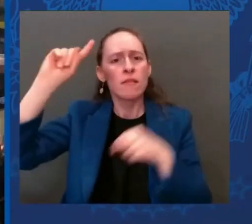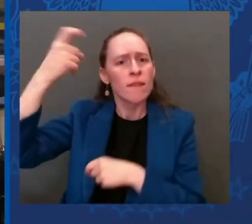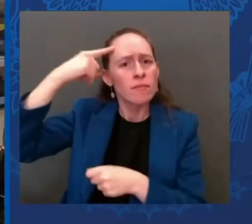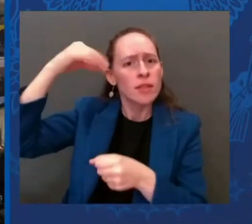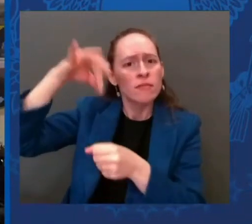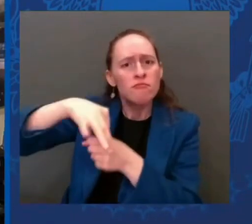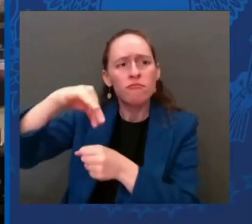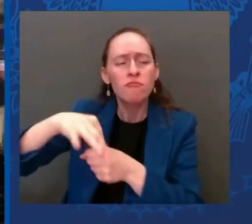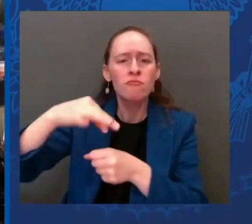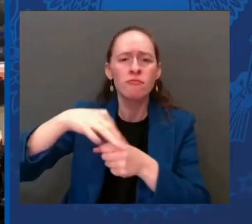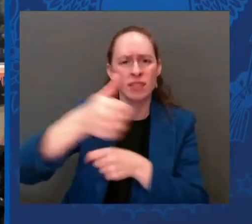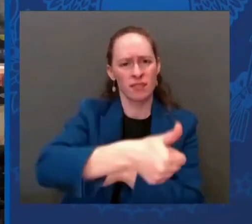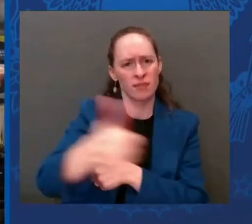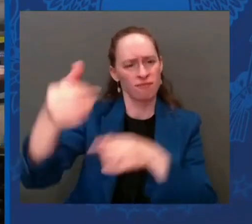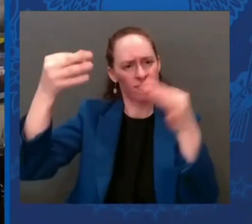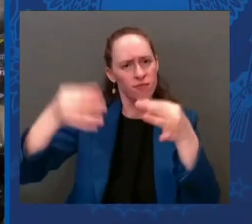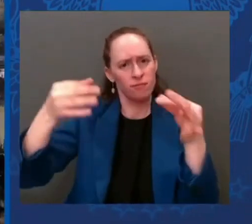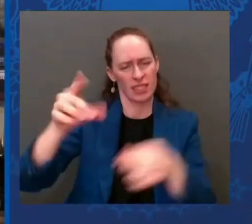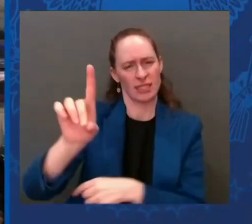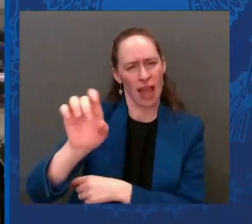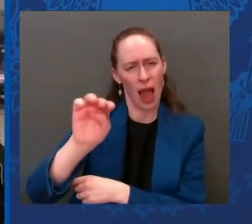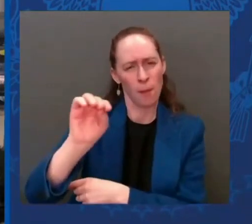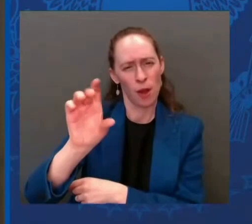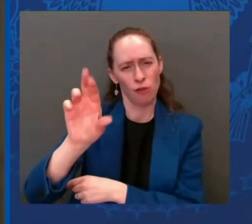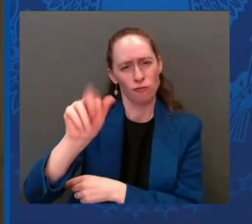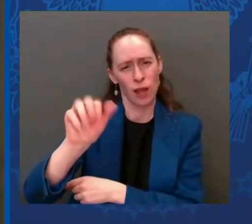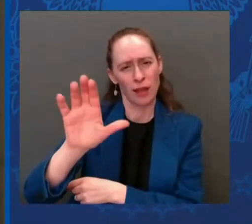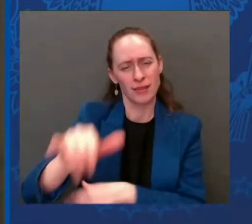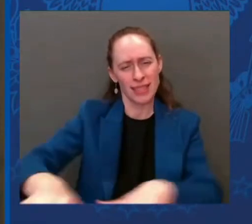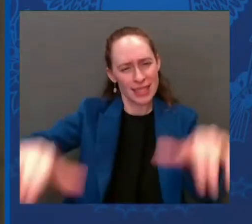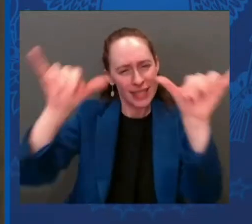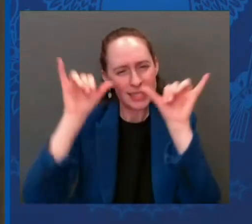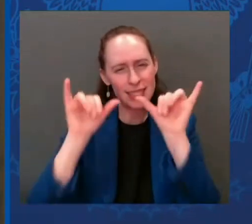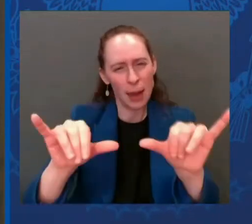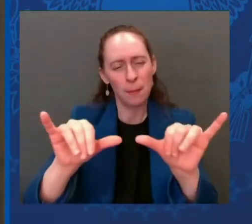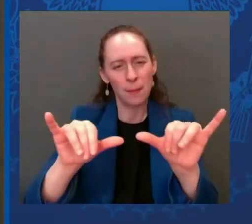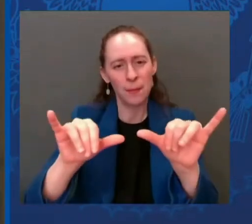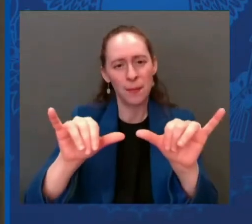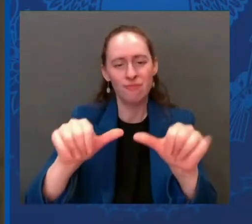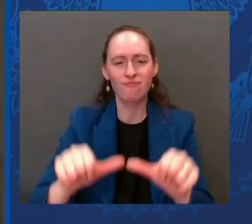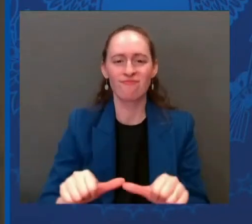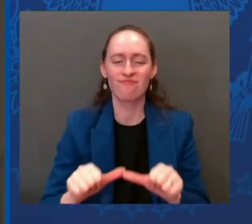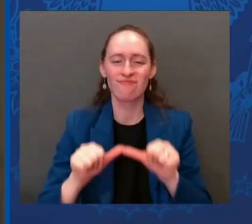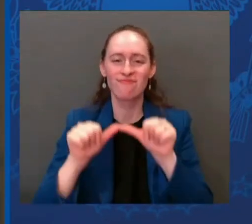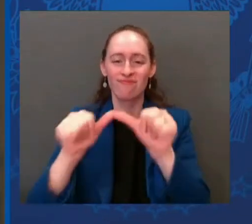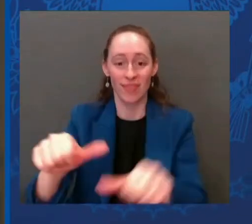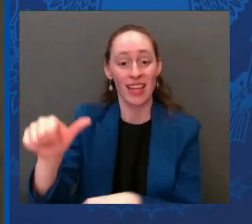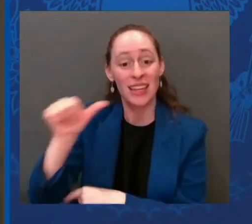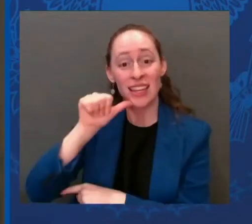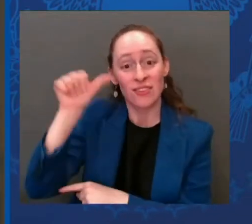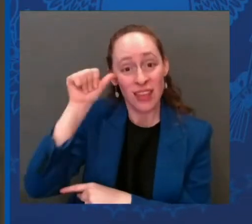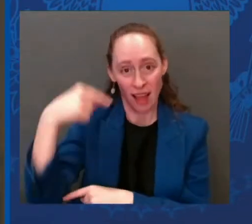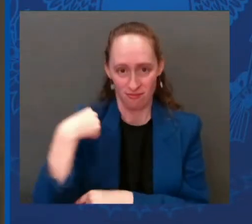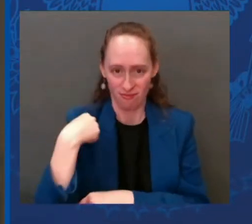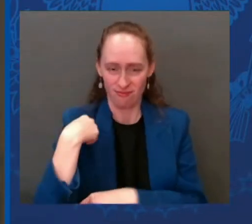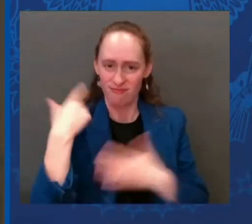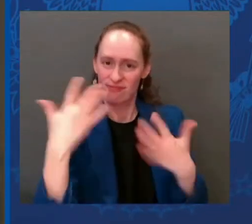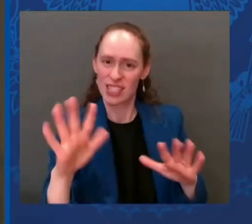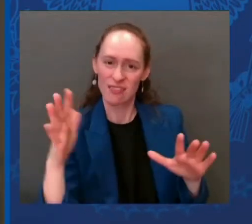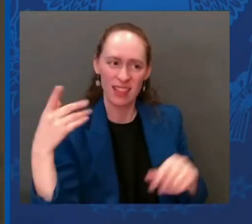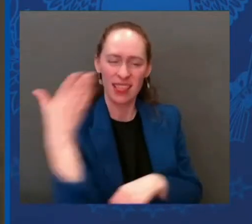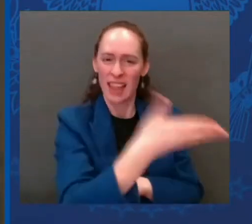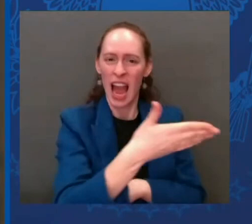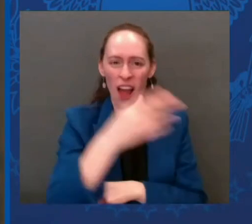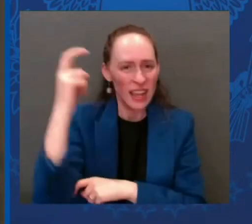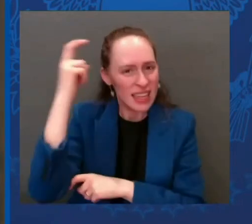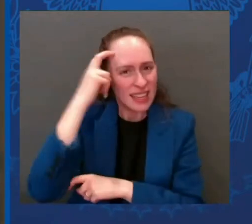I had the honor to stand with President Zelensky in Kiev to declare that we will keep standing up for these same things, no